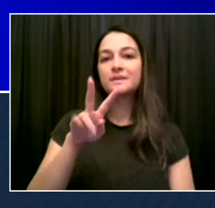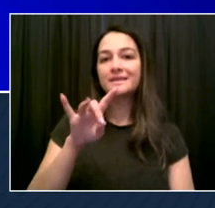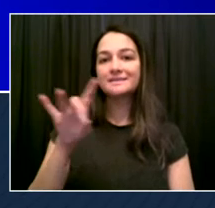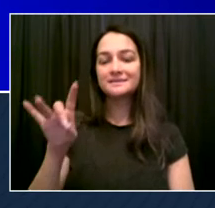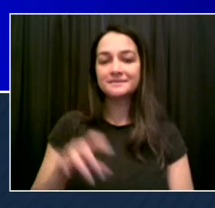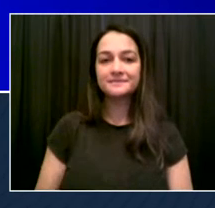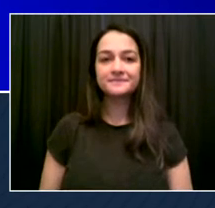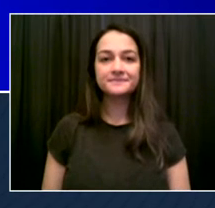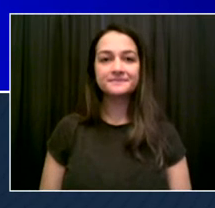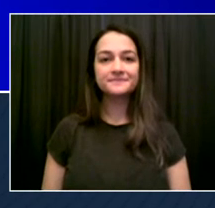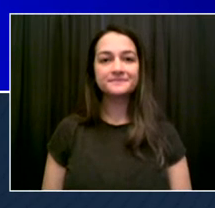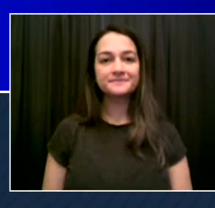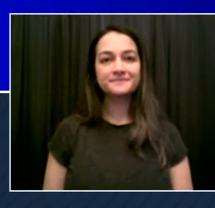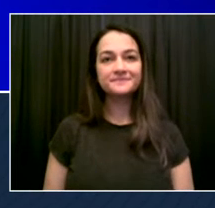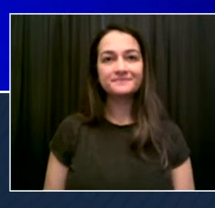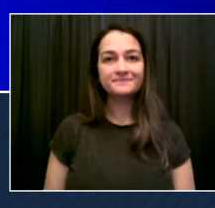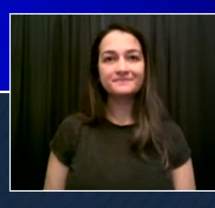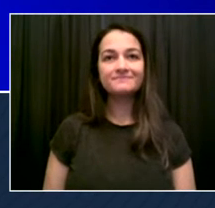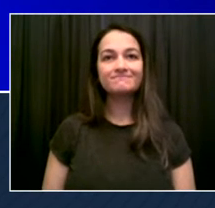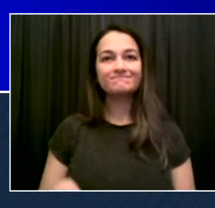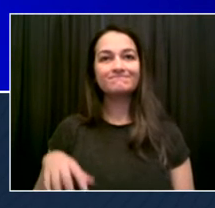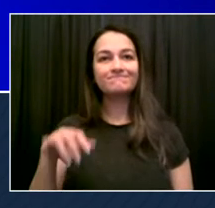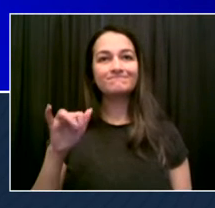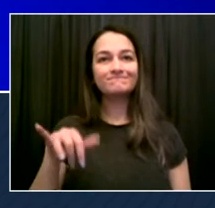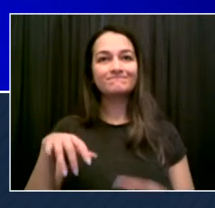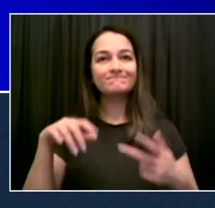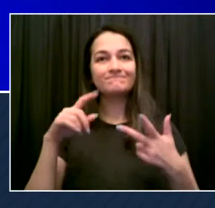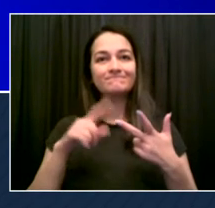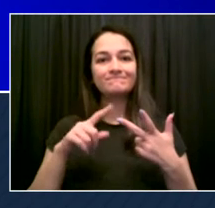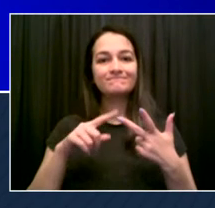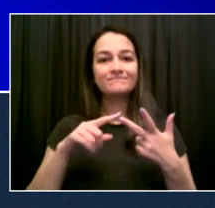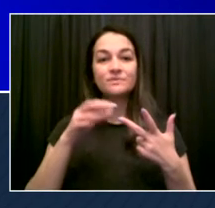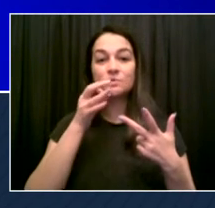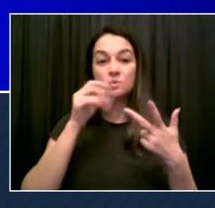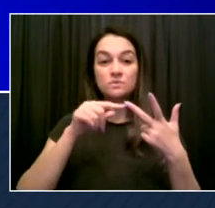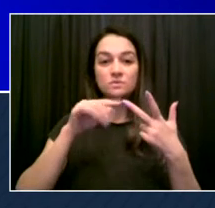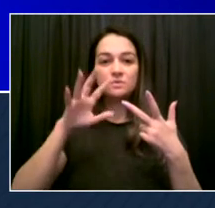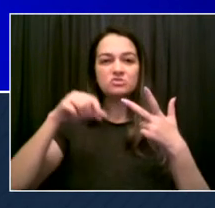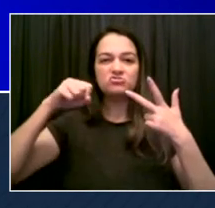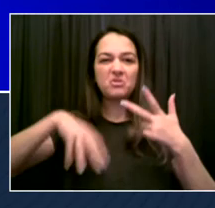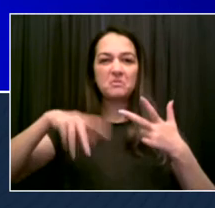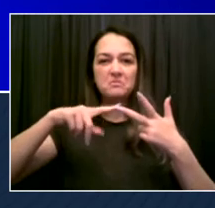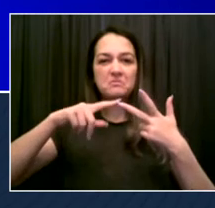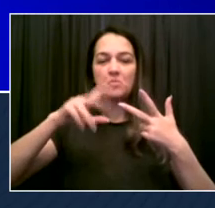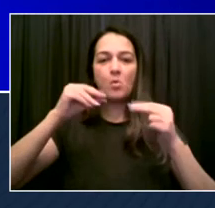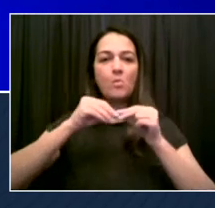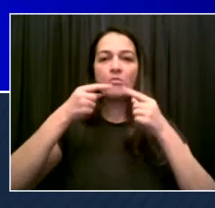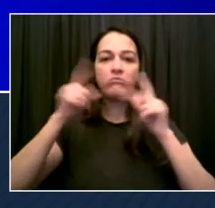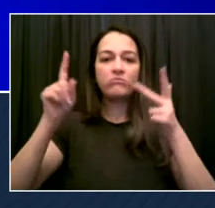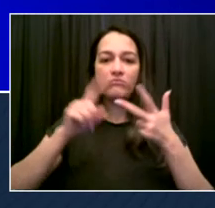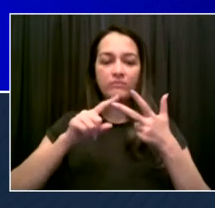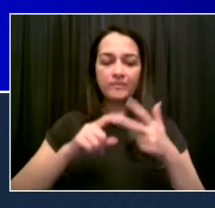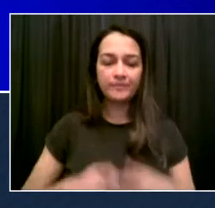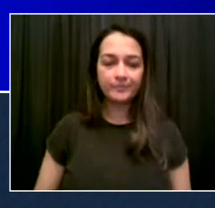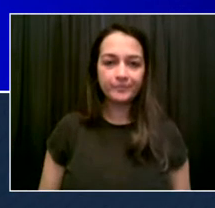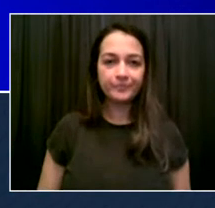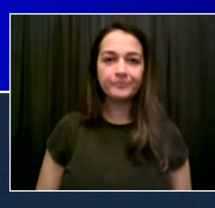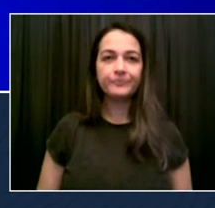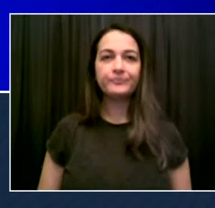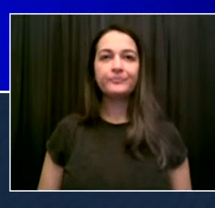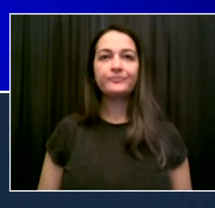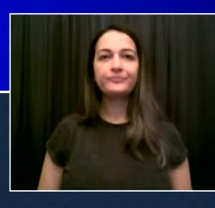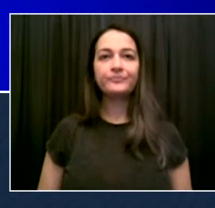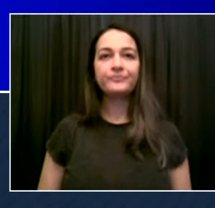phase this out in the morning presentations after this week, but it will be available on the Department of Health website. Percentage of people